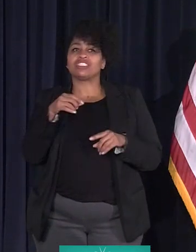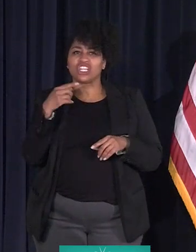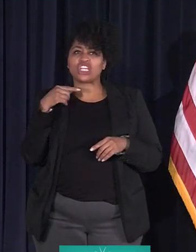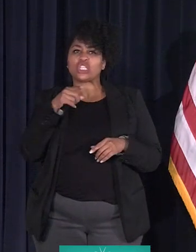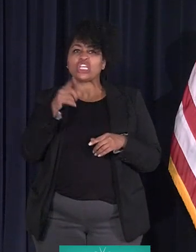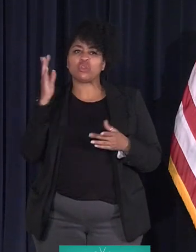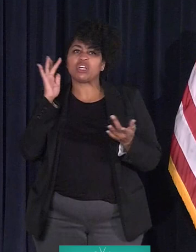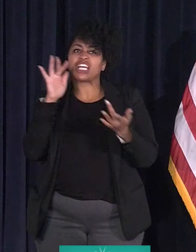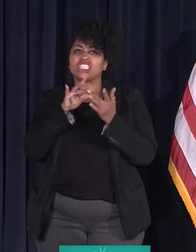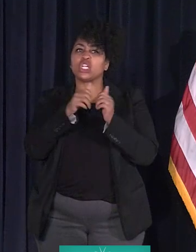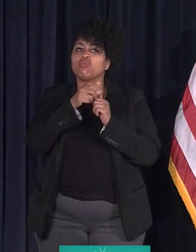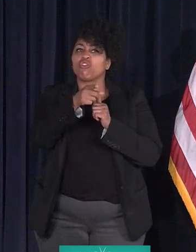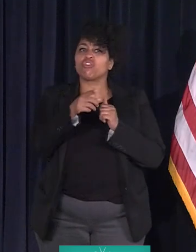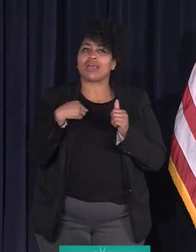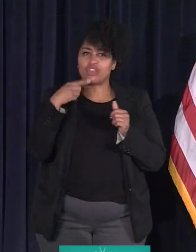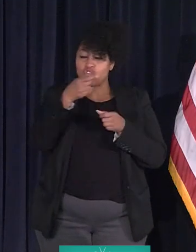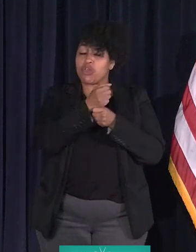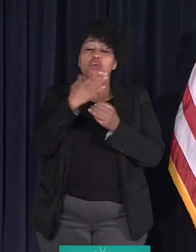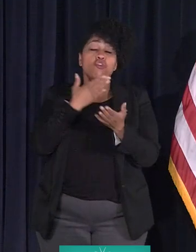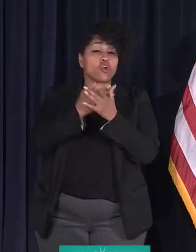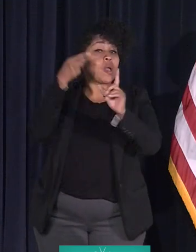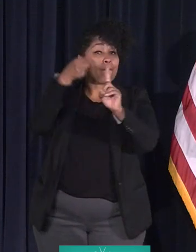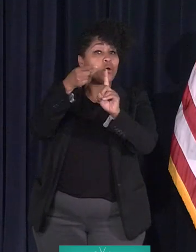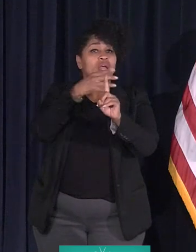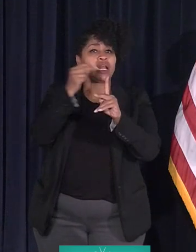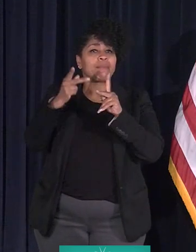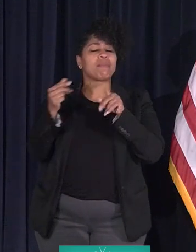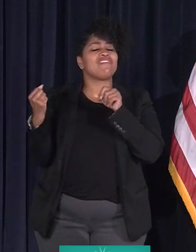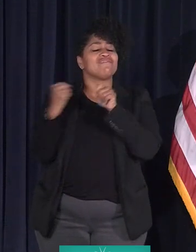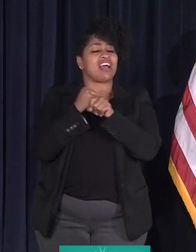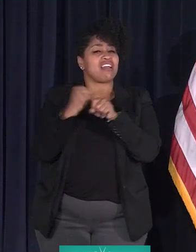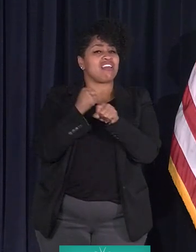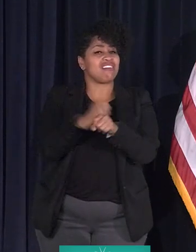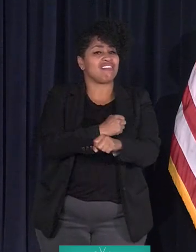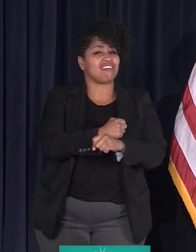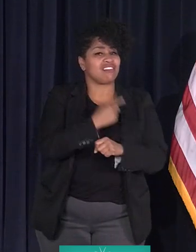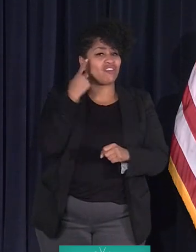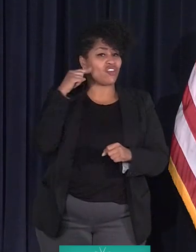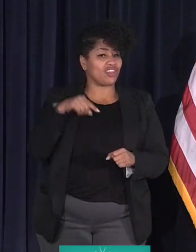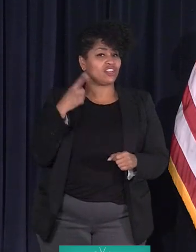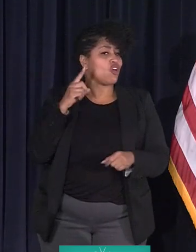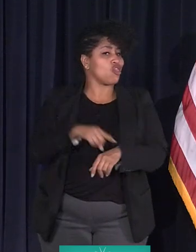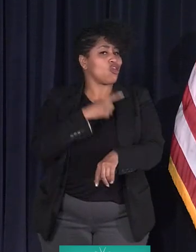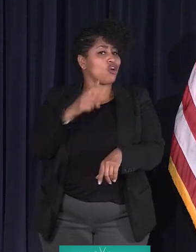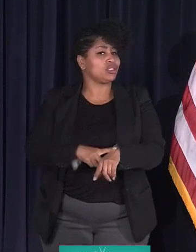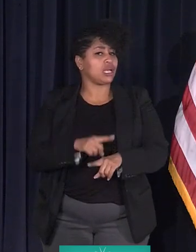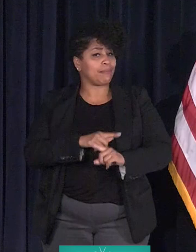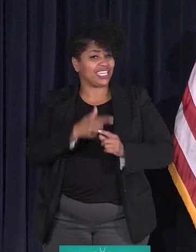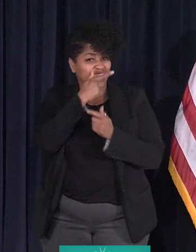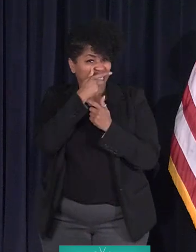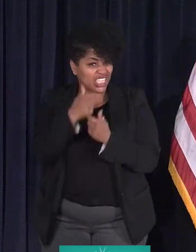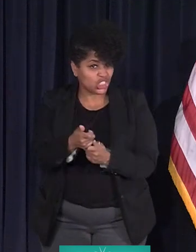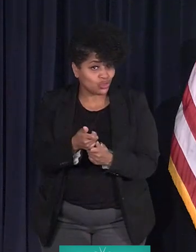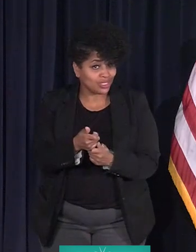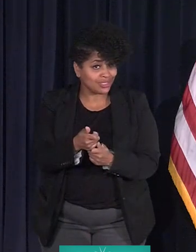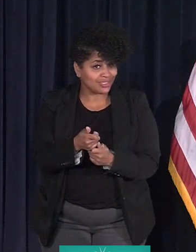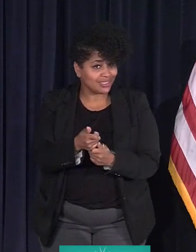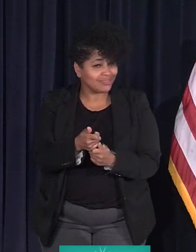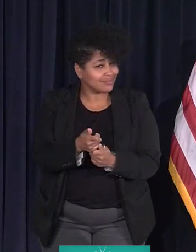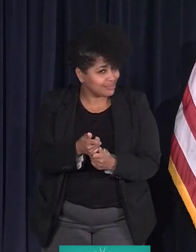a really good point. And there have been people fighting this battle for a long time. But it's interesting the way COVID